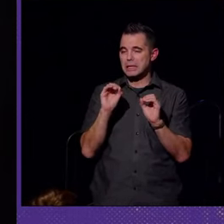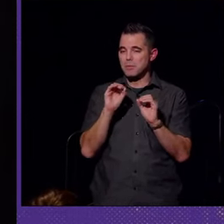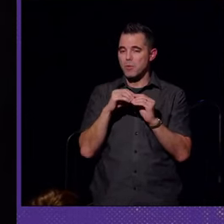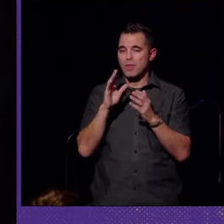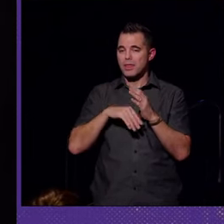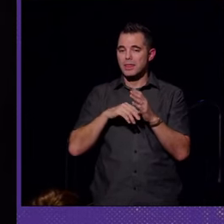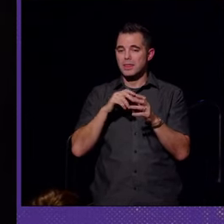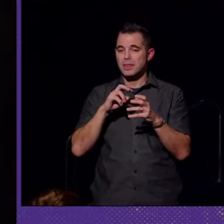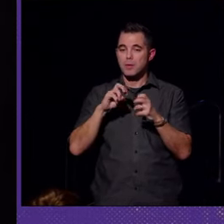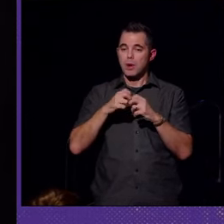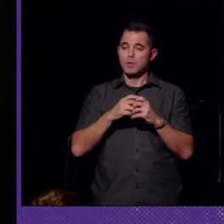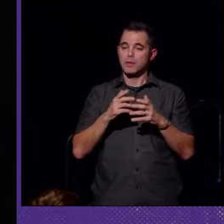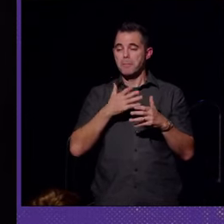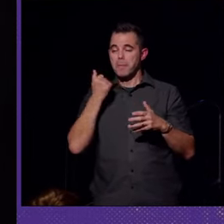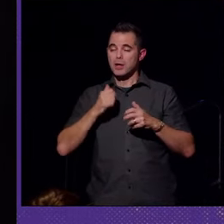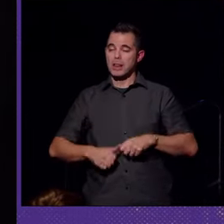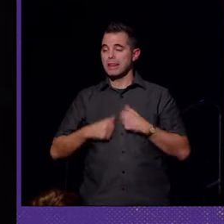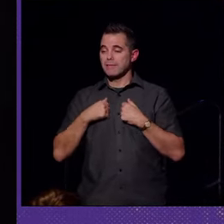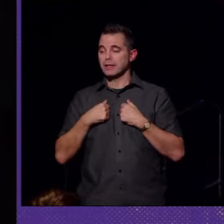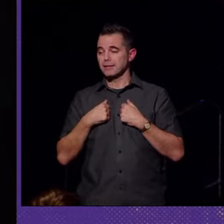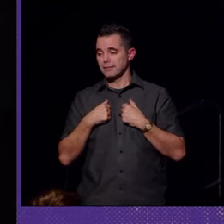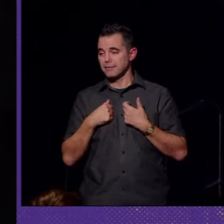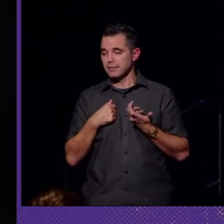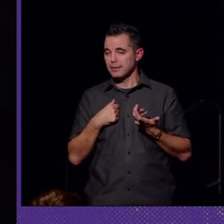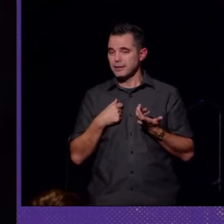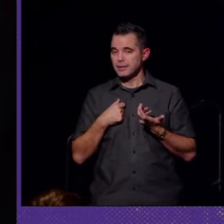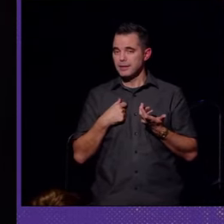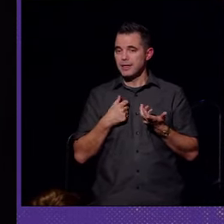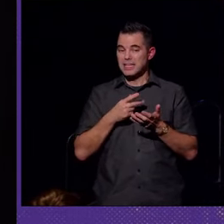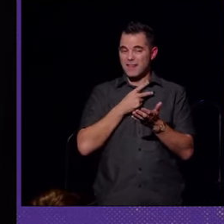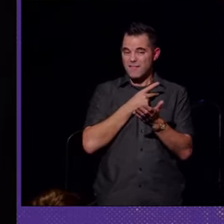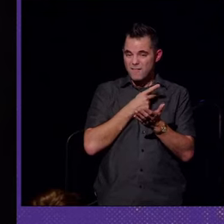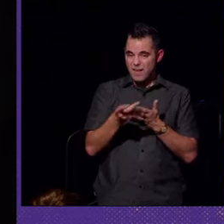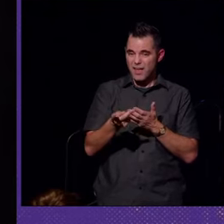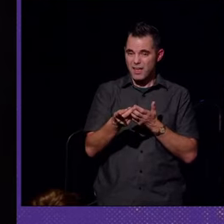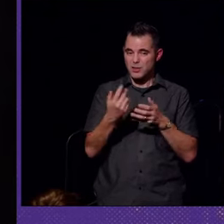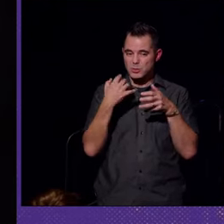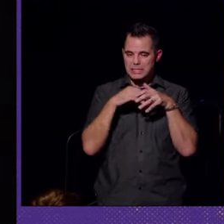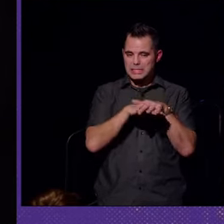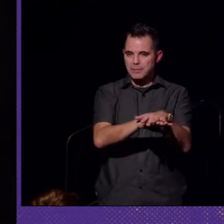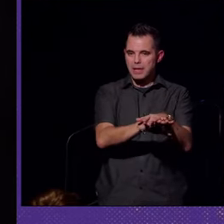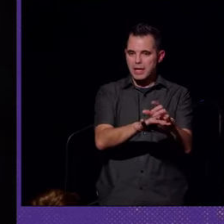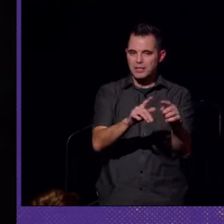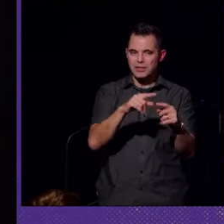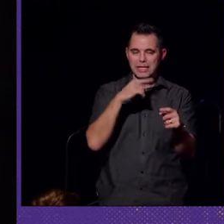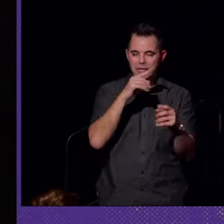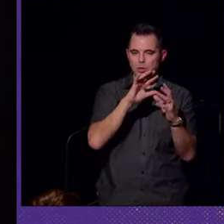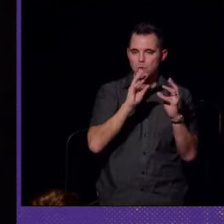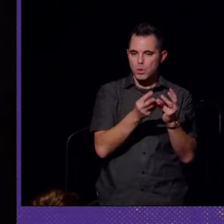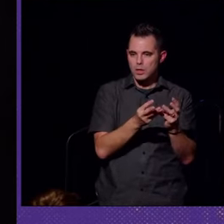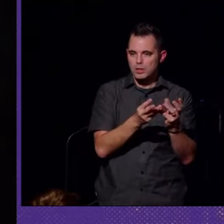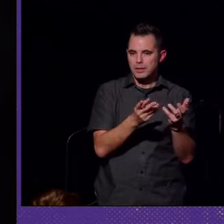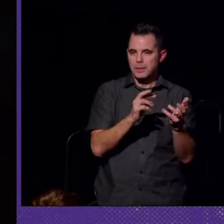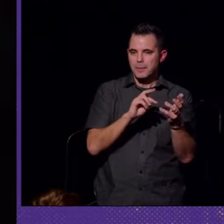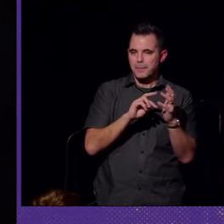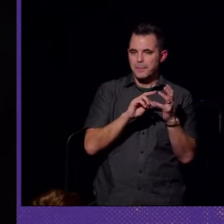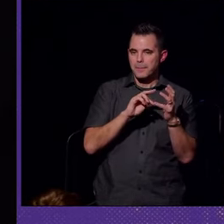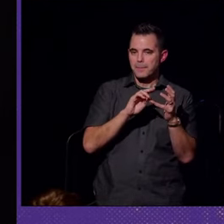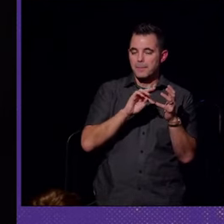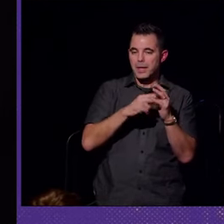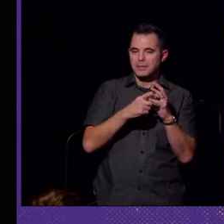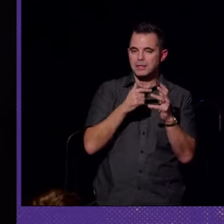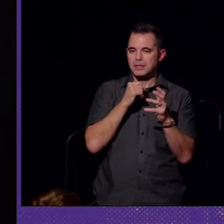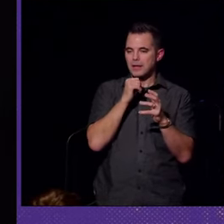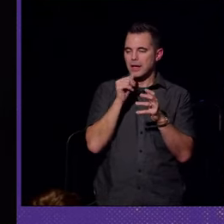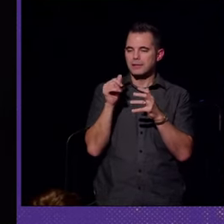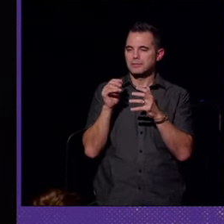than the problem of better living. To fail to dissimulate into the hearing world meant to be un-American.